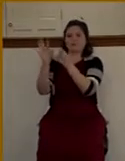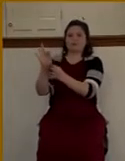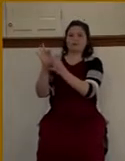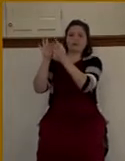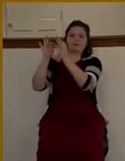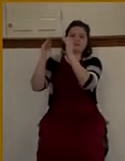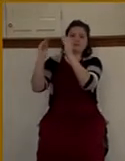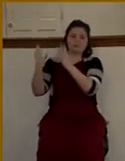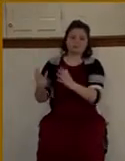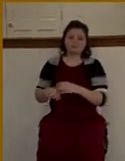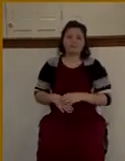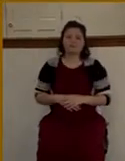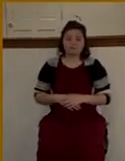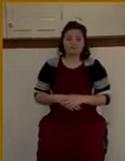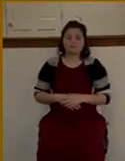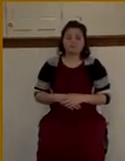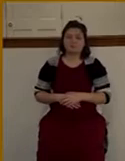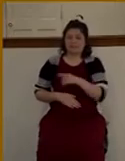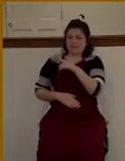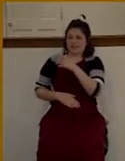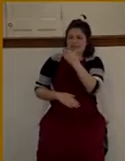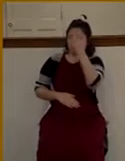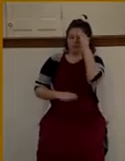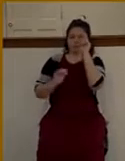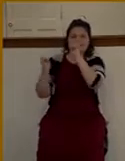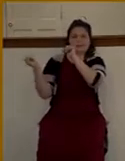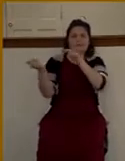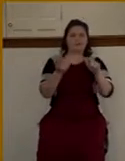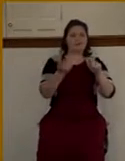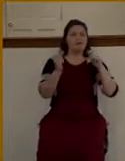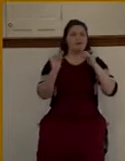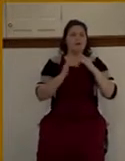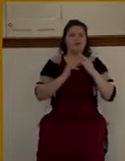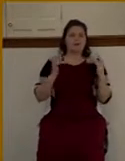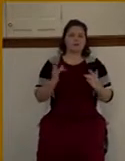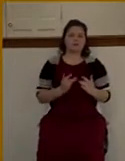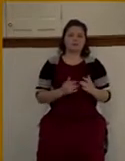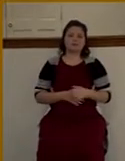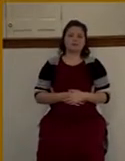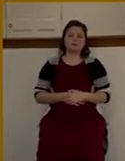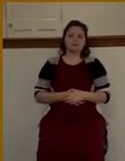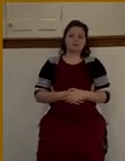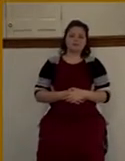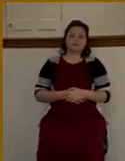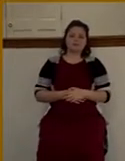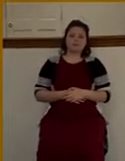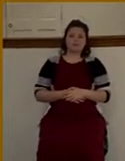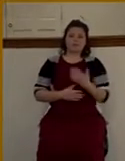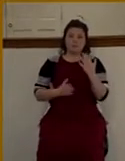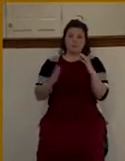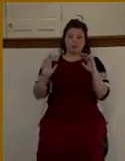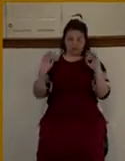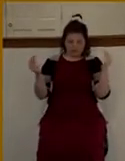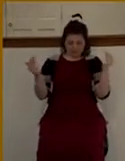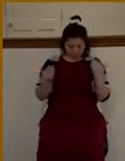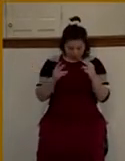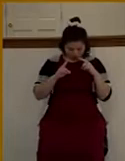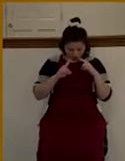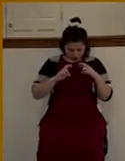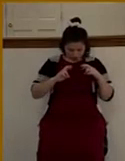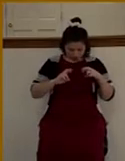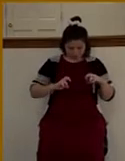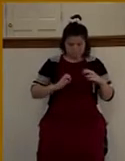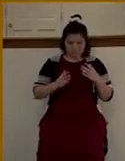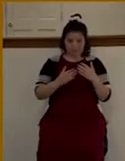teacher. And he knows the hearts of all men. Maybe we should examine our own heart before